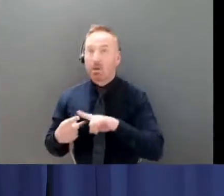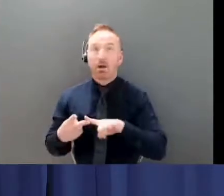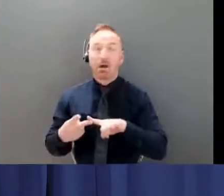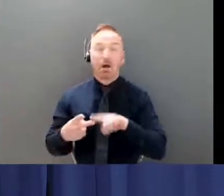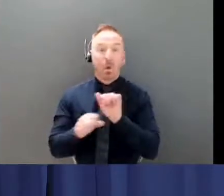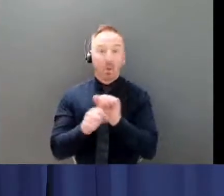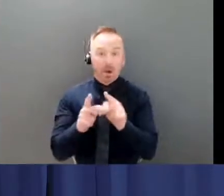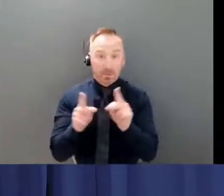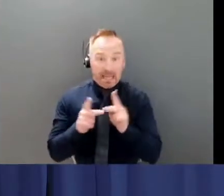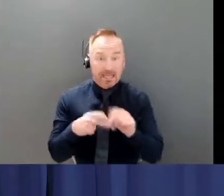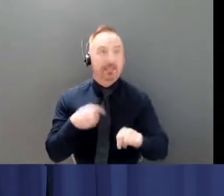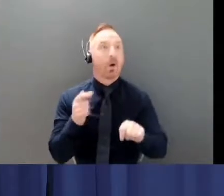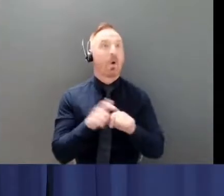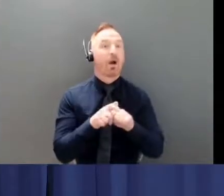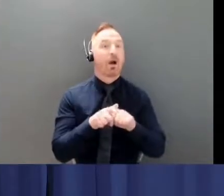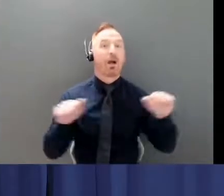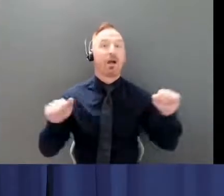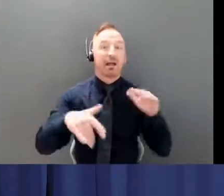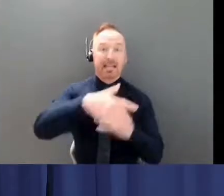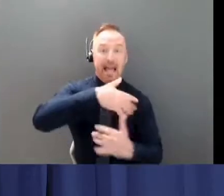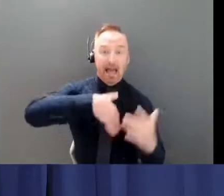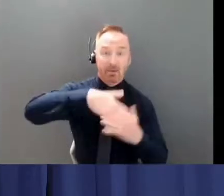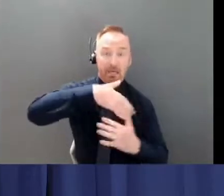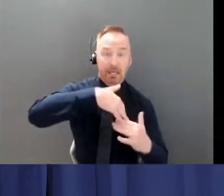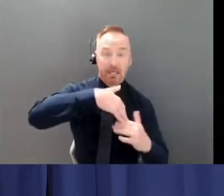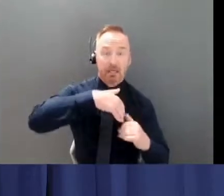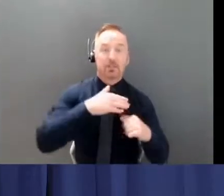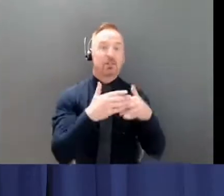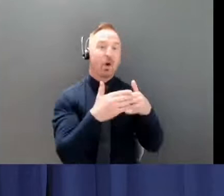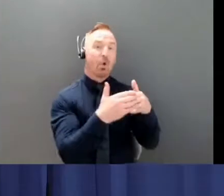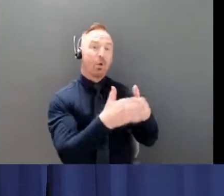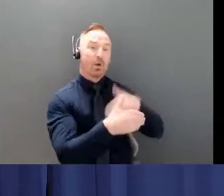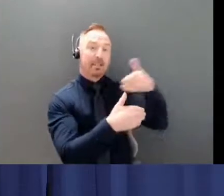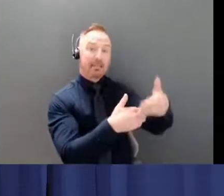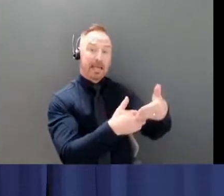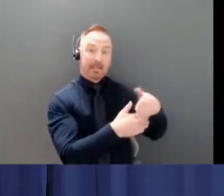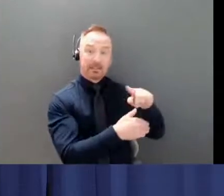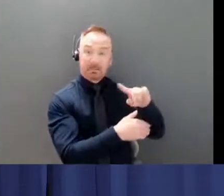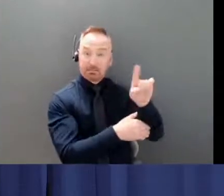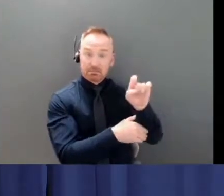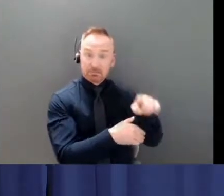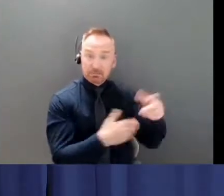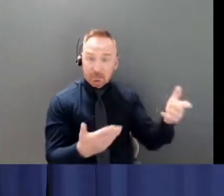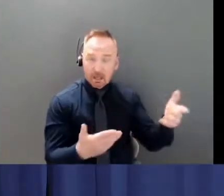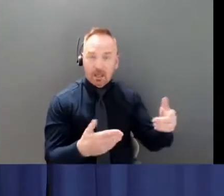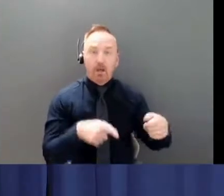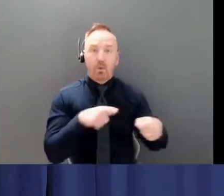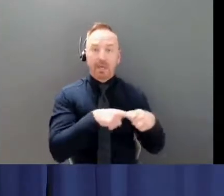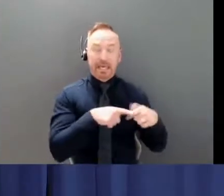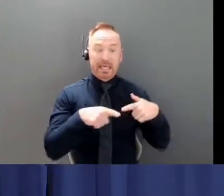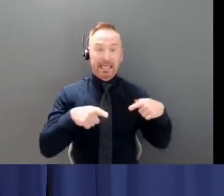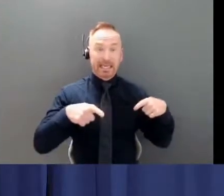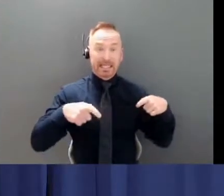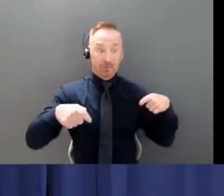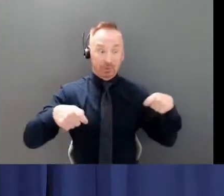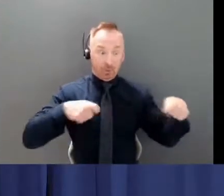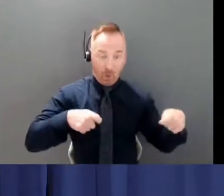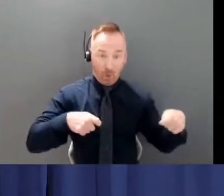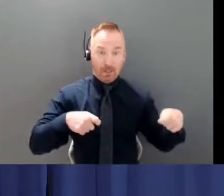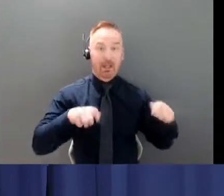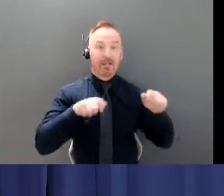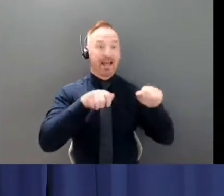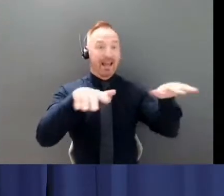So what happens next, how rapidly we can get this under control, depends partly on an ongoing, robust public health